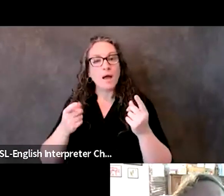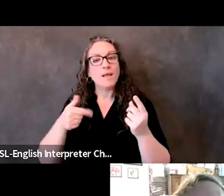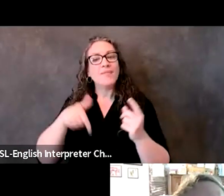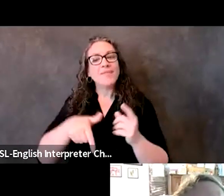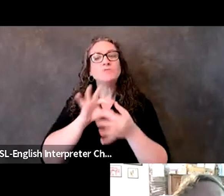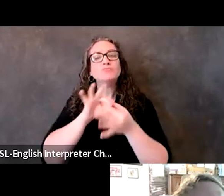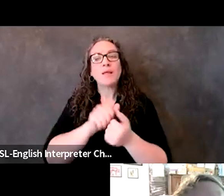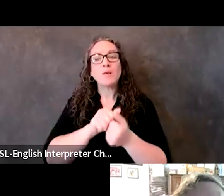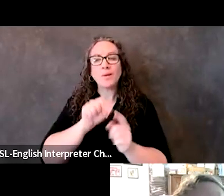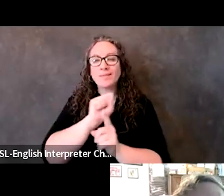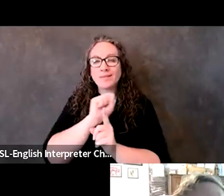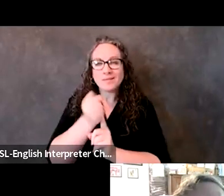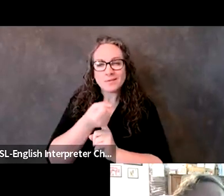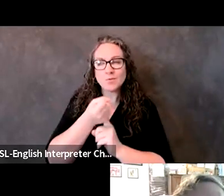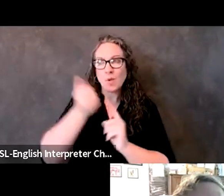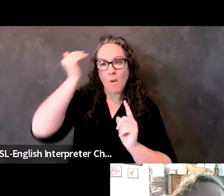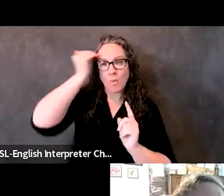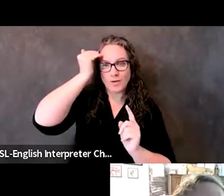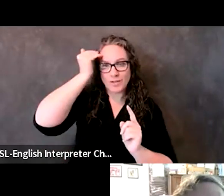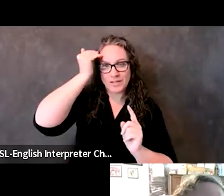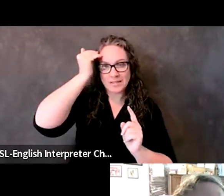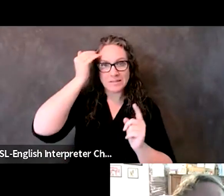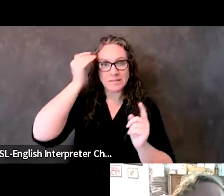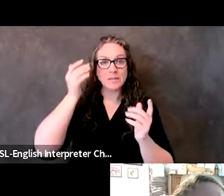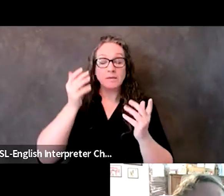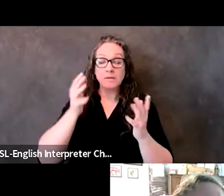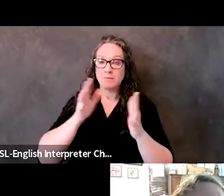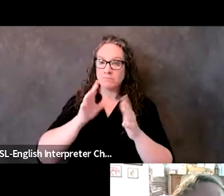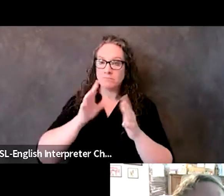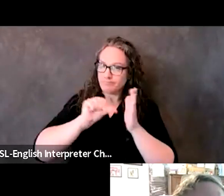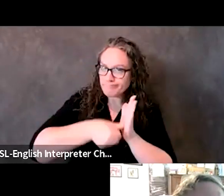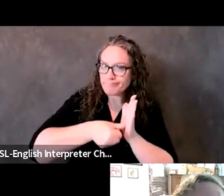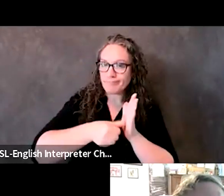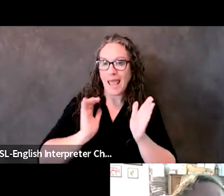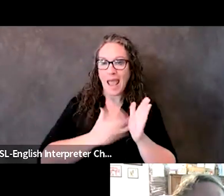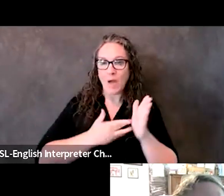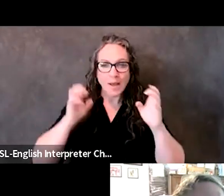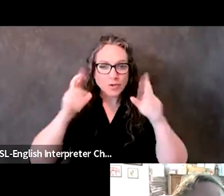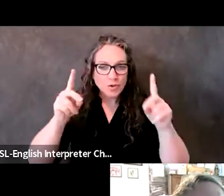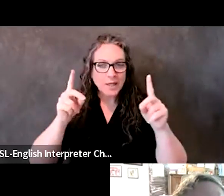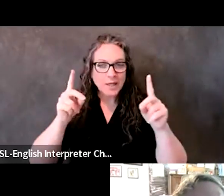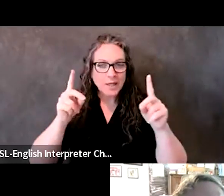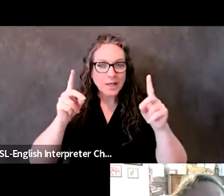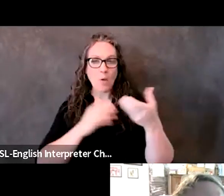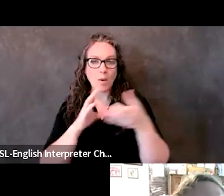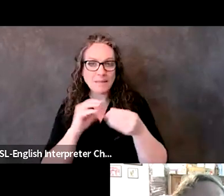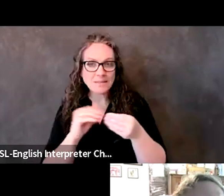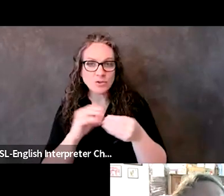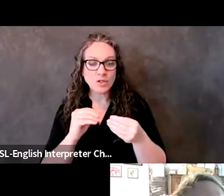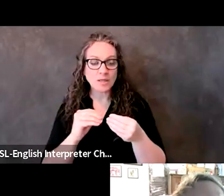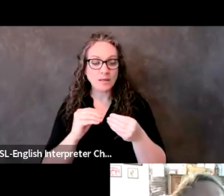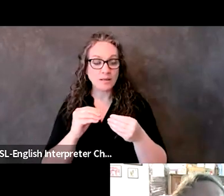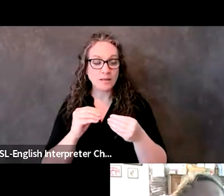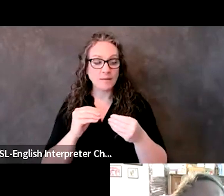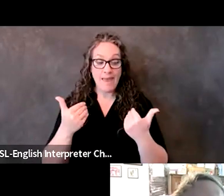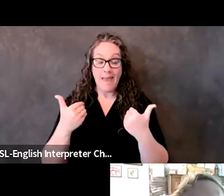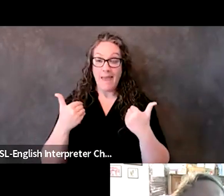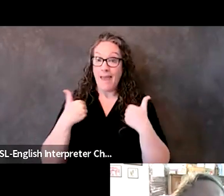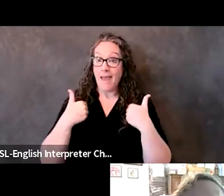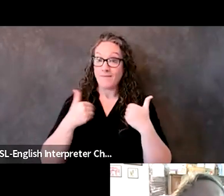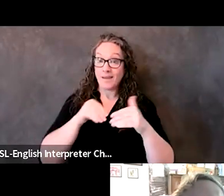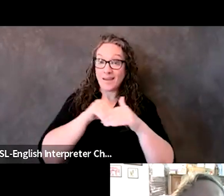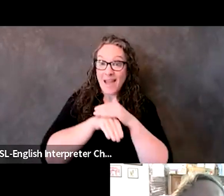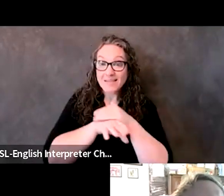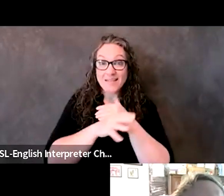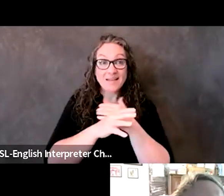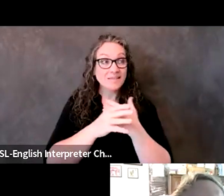our preparedness, education messaging, and having that direct access and incorporation, you know,